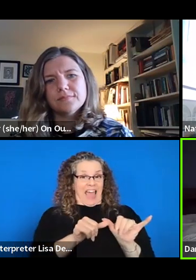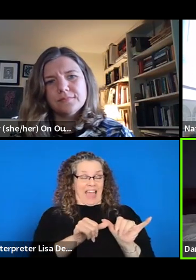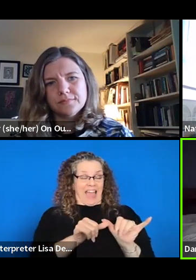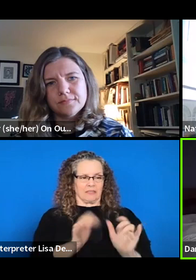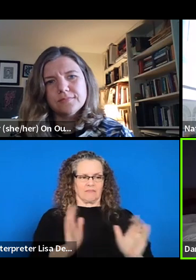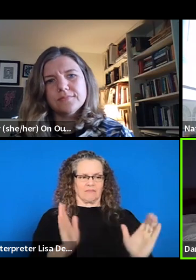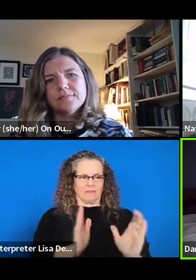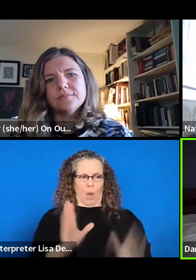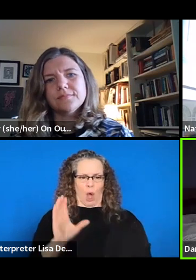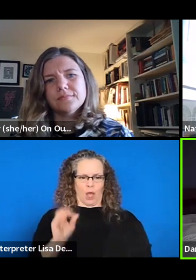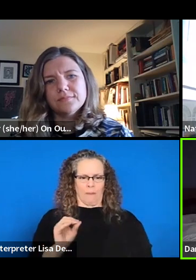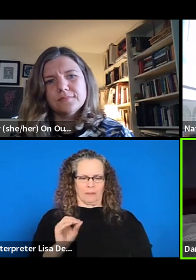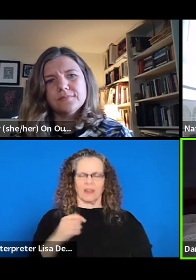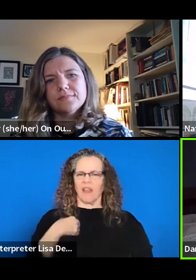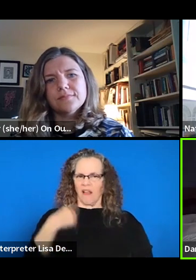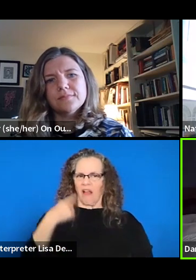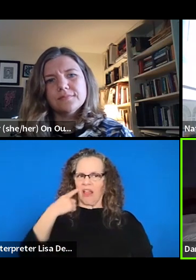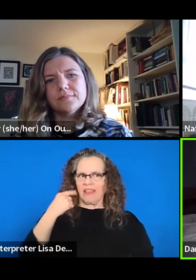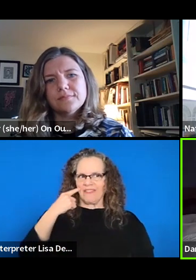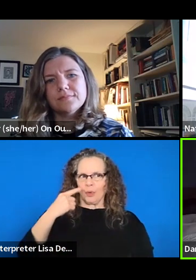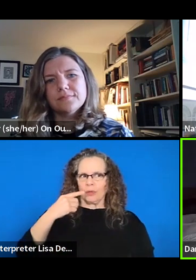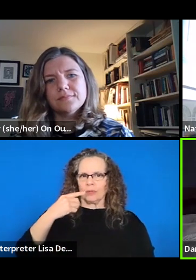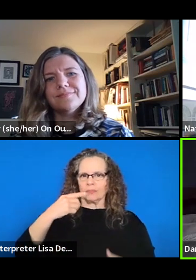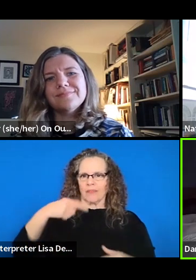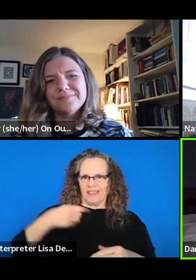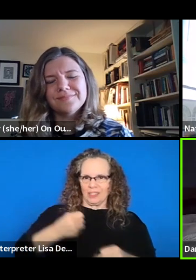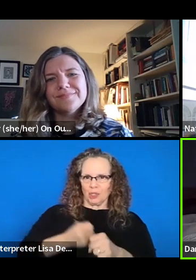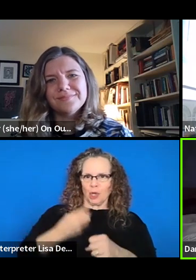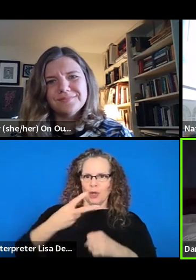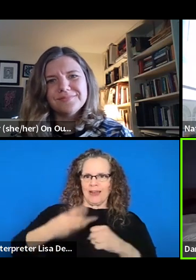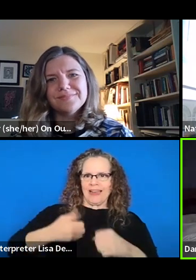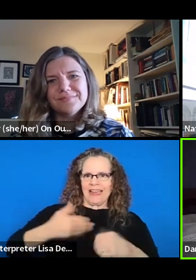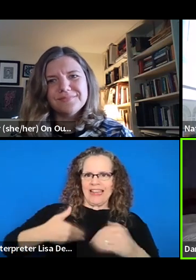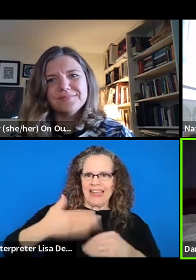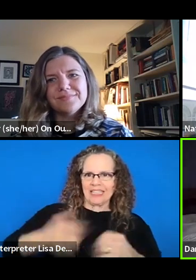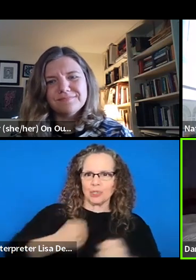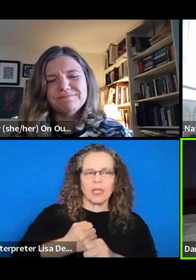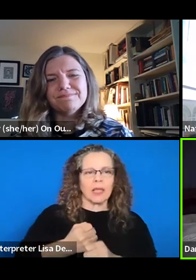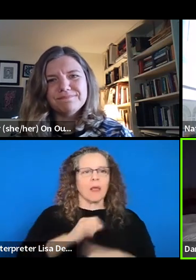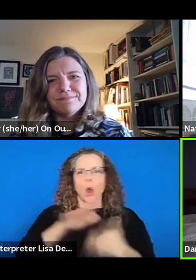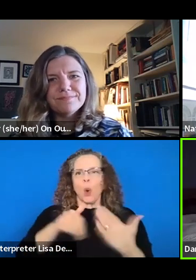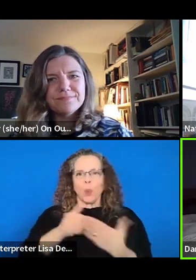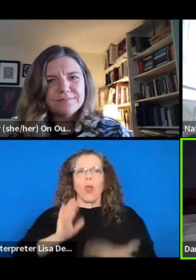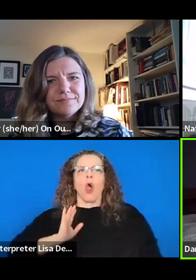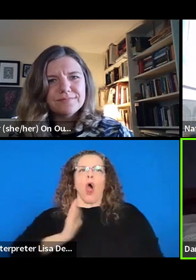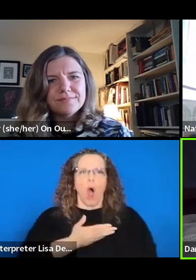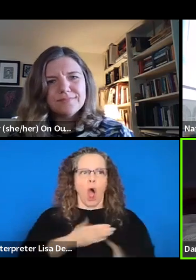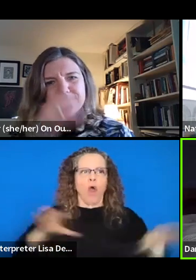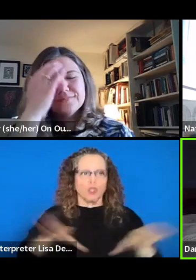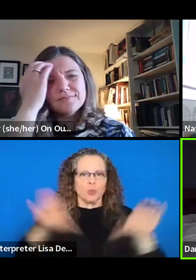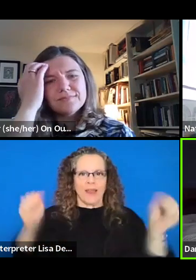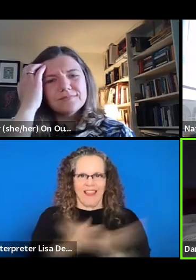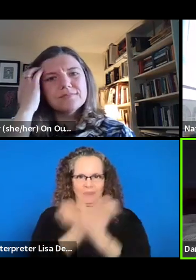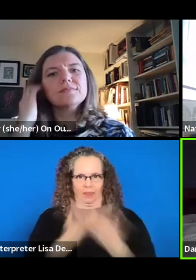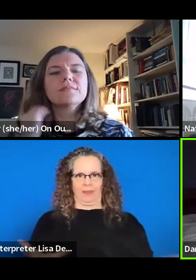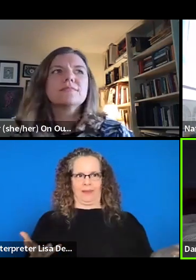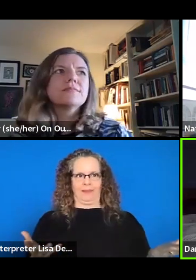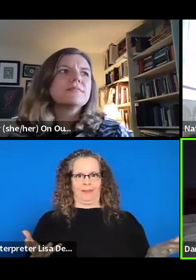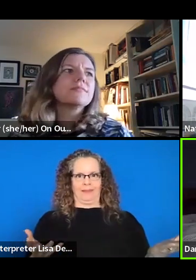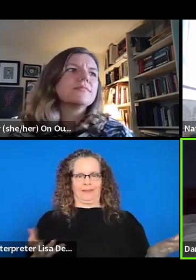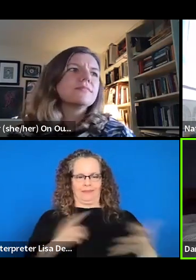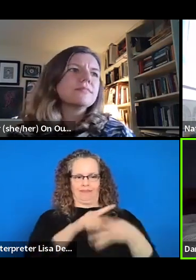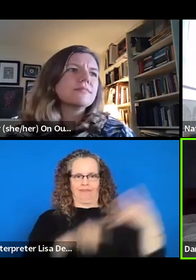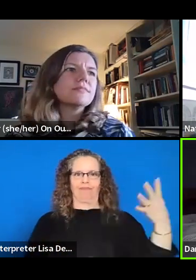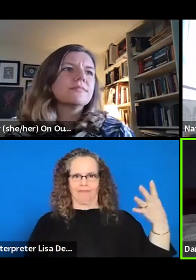the next year or so, we're all doing all of it. There is kind of no distinction and actually all of that work is